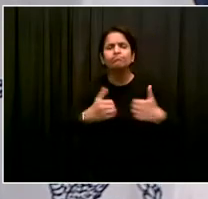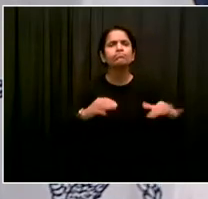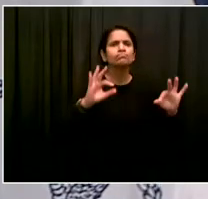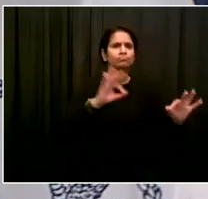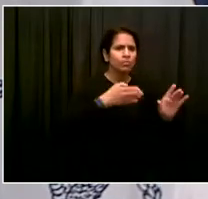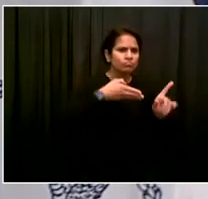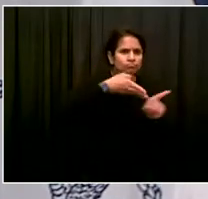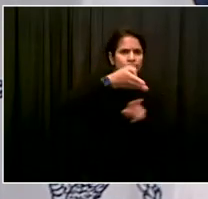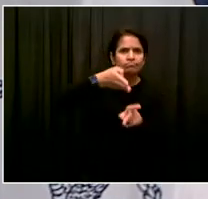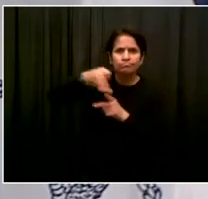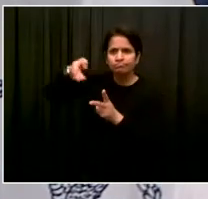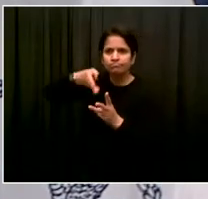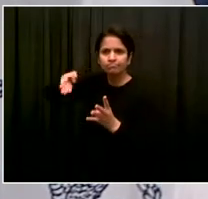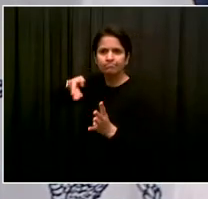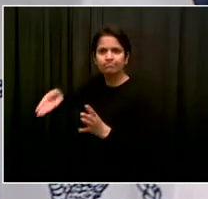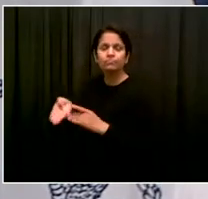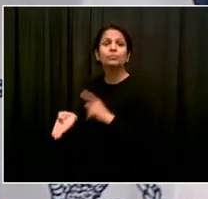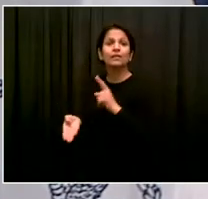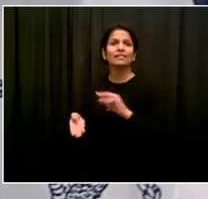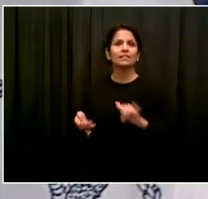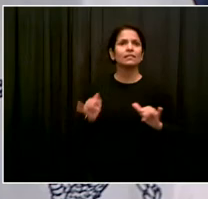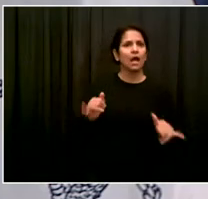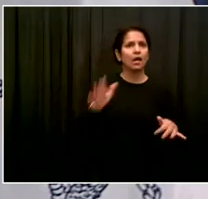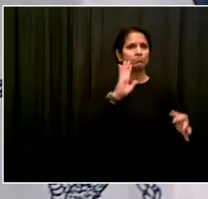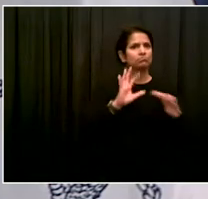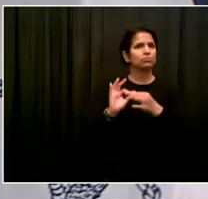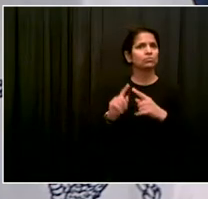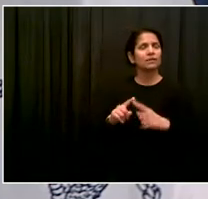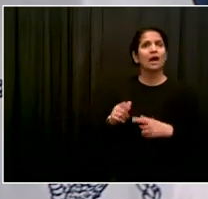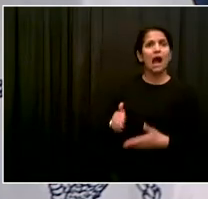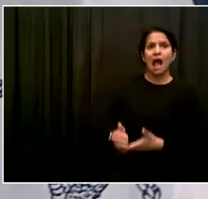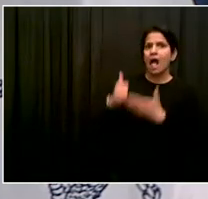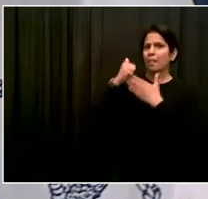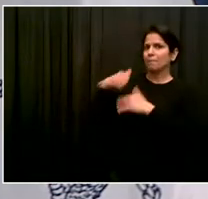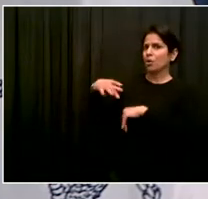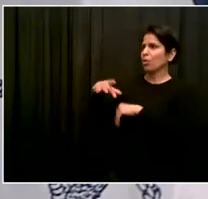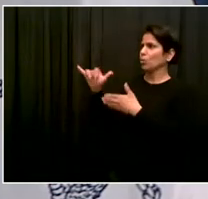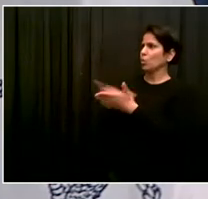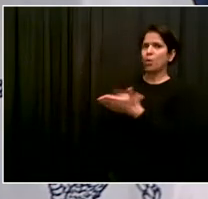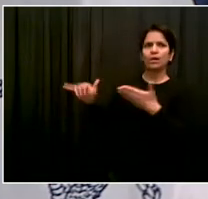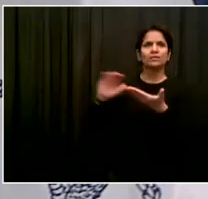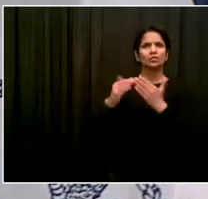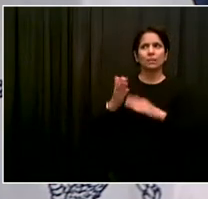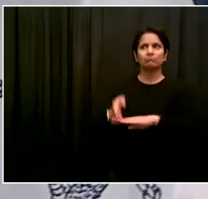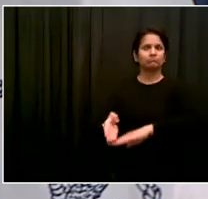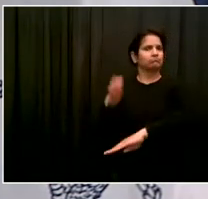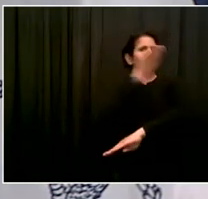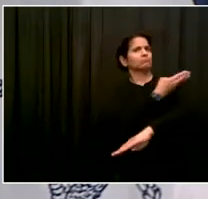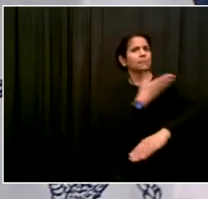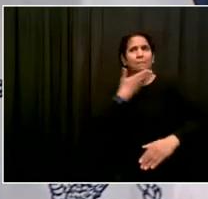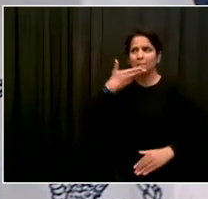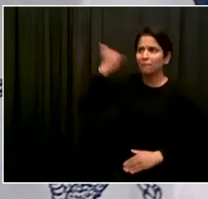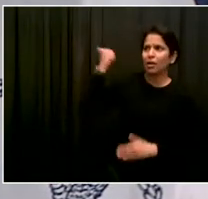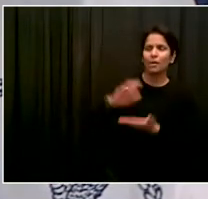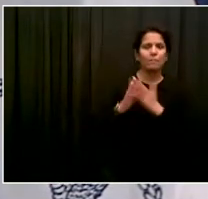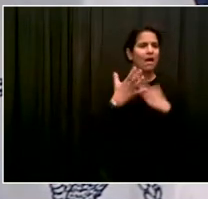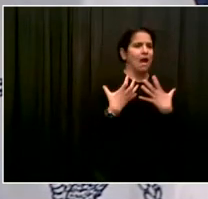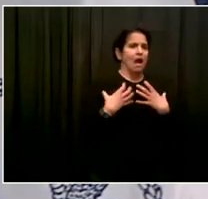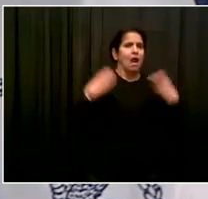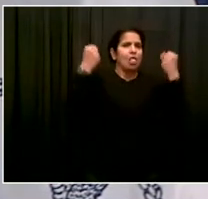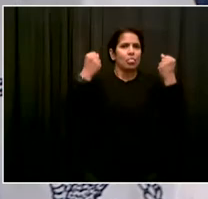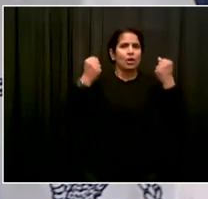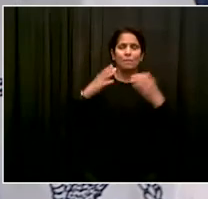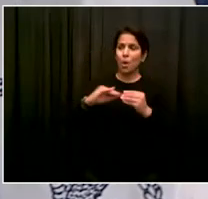men and women of your department who do so much to make this city work every day and to make it greener every day. And this is going to be